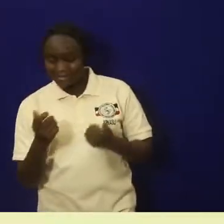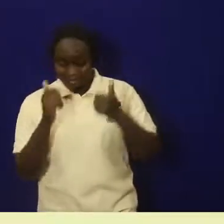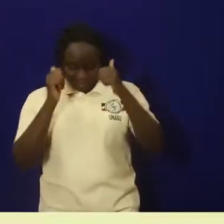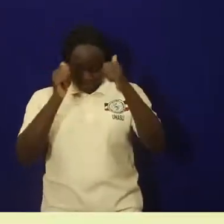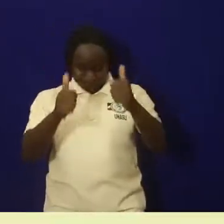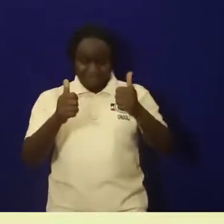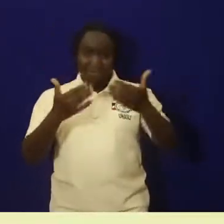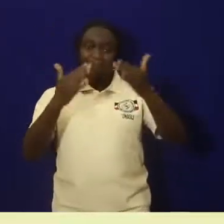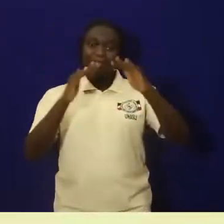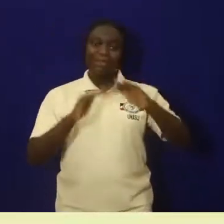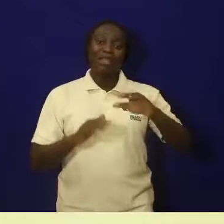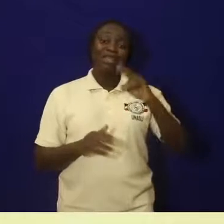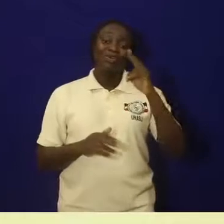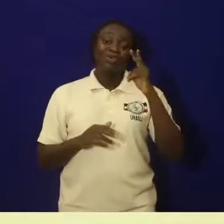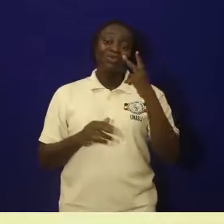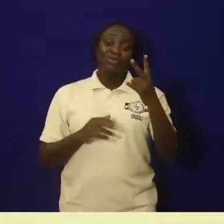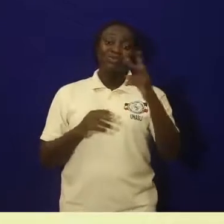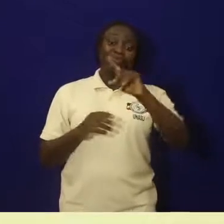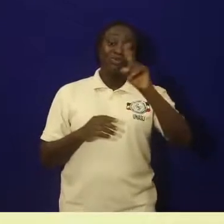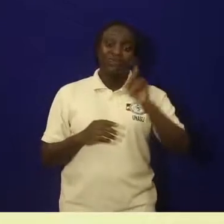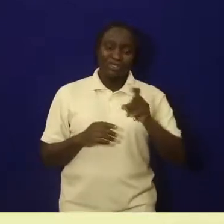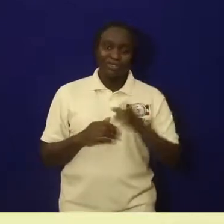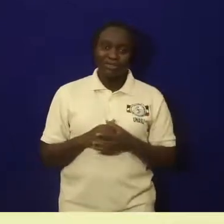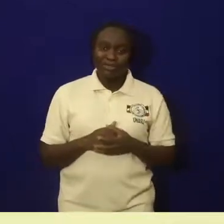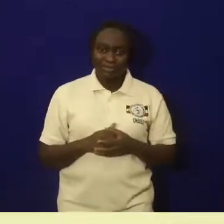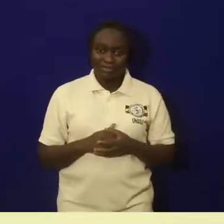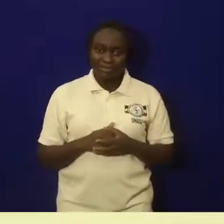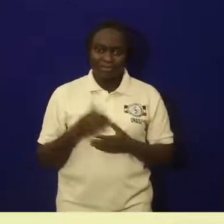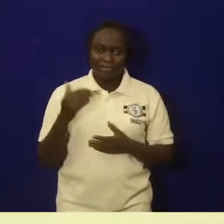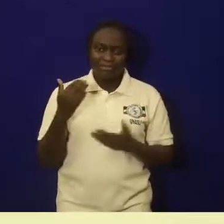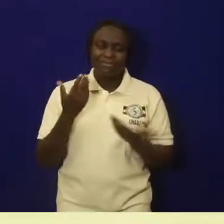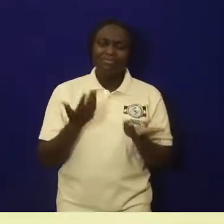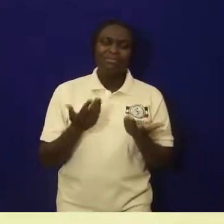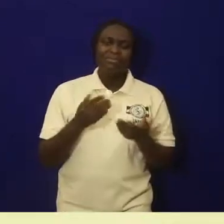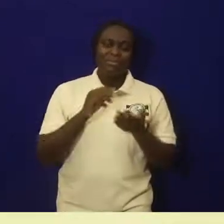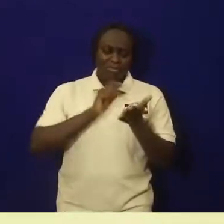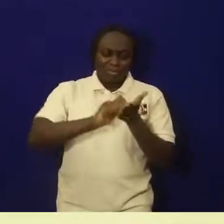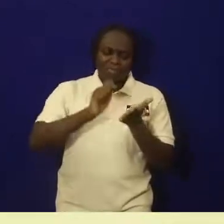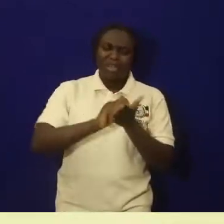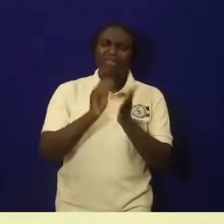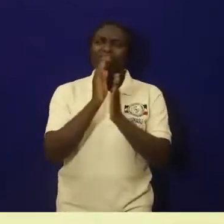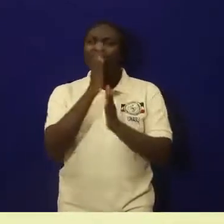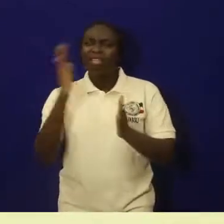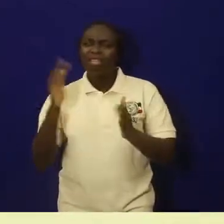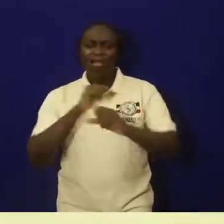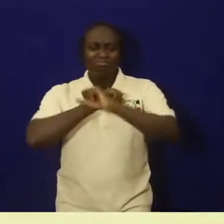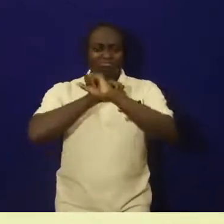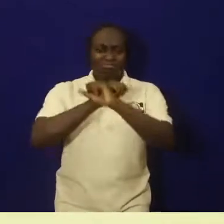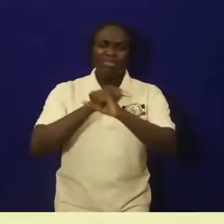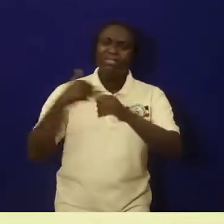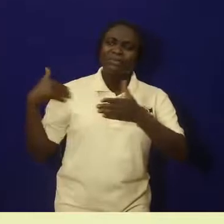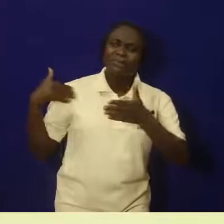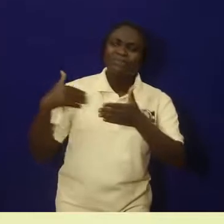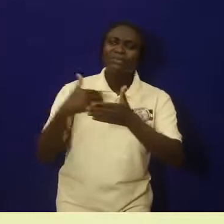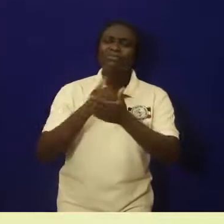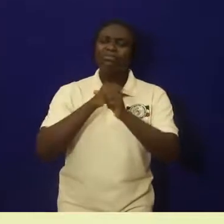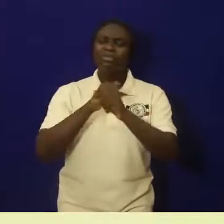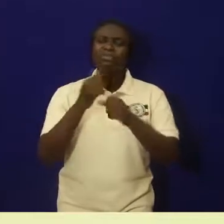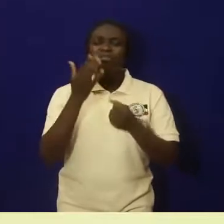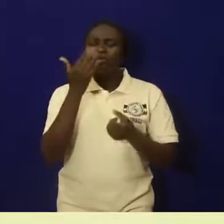Question two says, why is keeping records important?